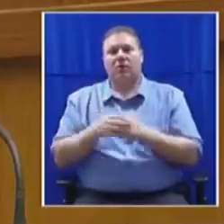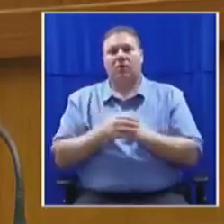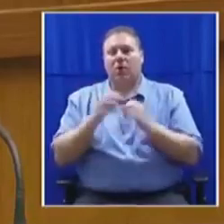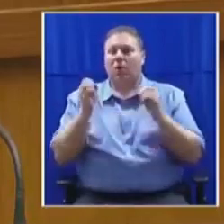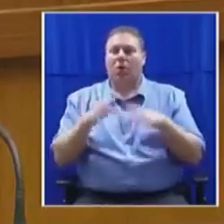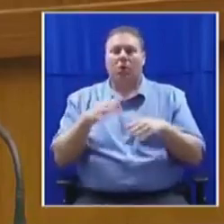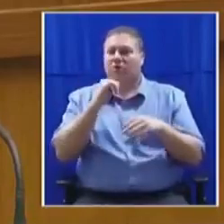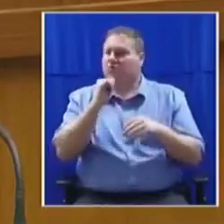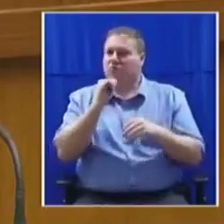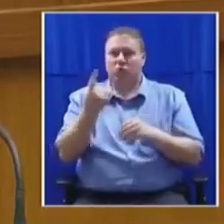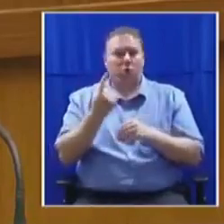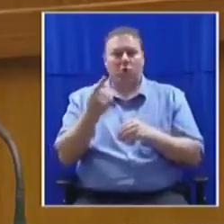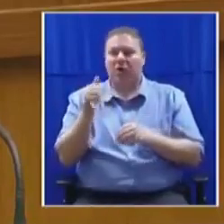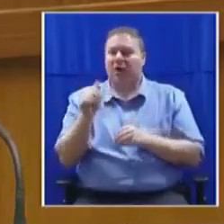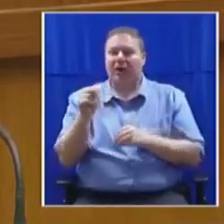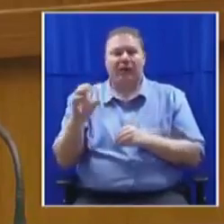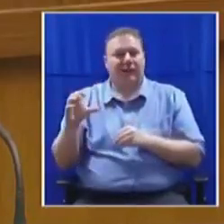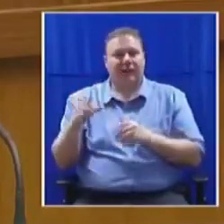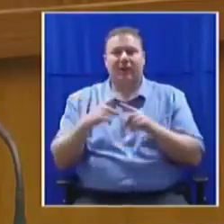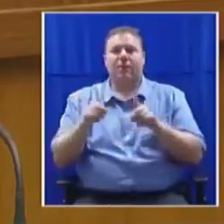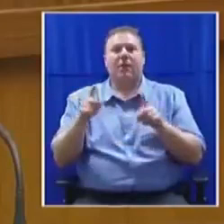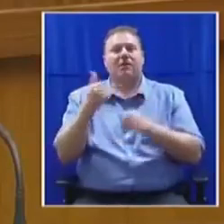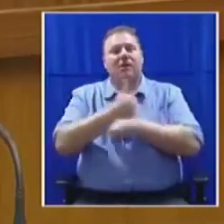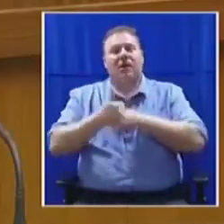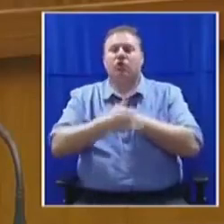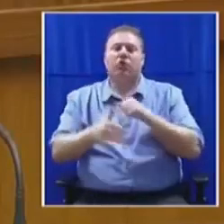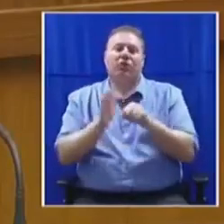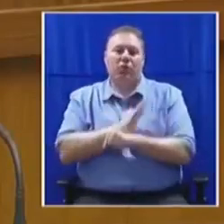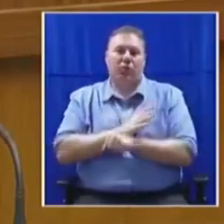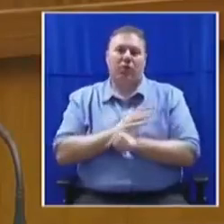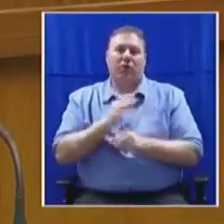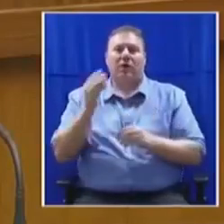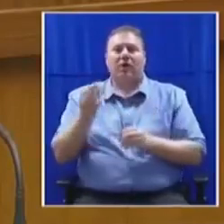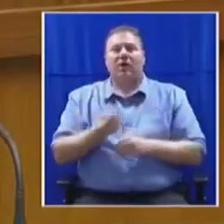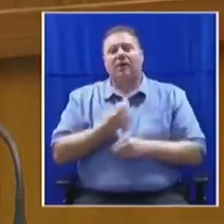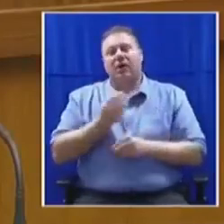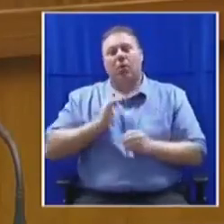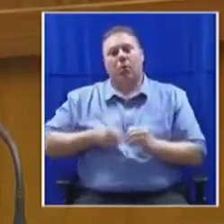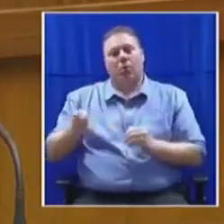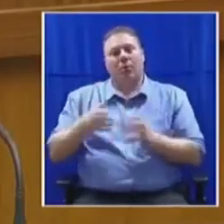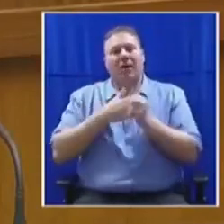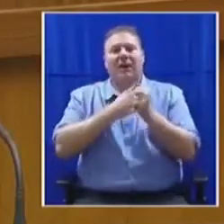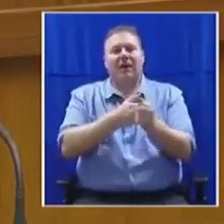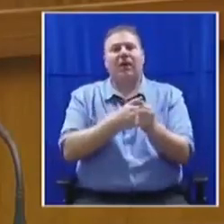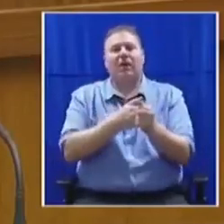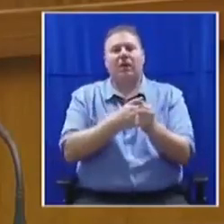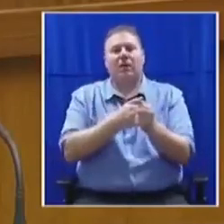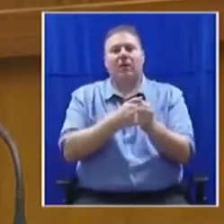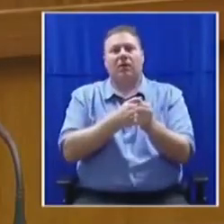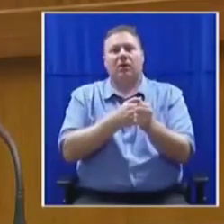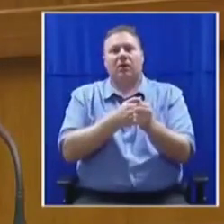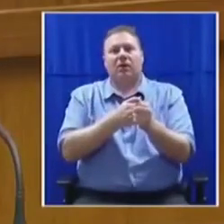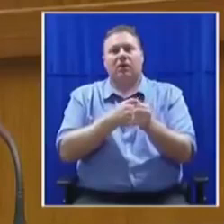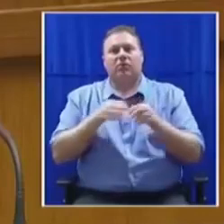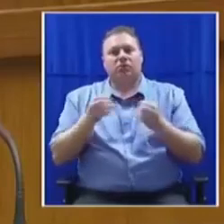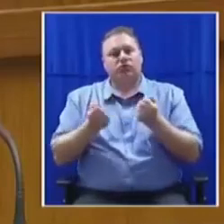only for the ANC, but for the country at large, when a young woman leader is lost prematurely on the